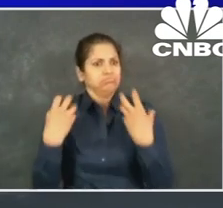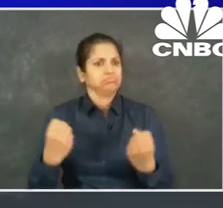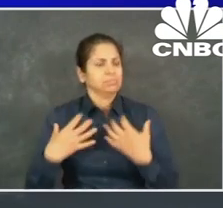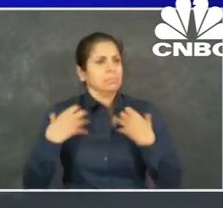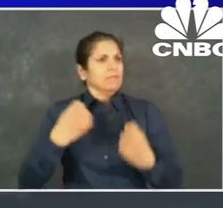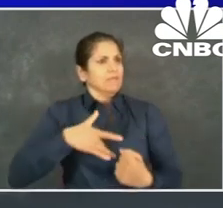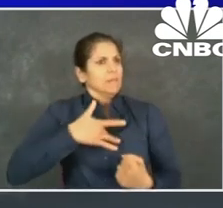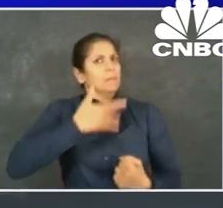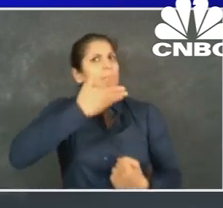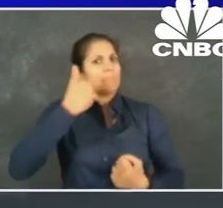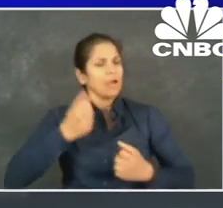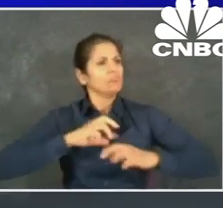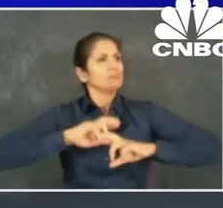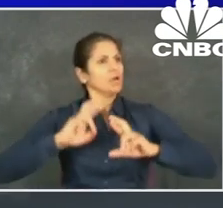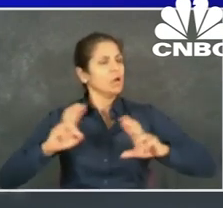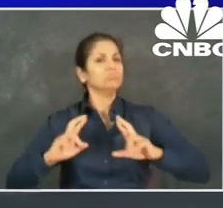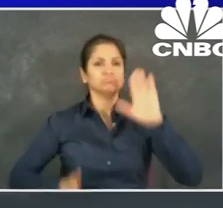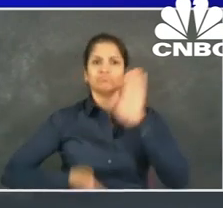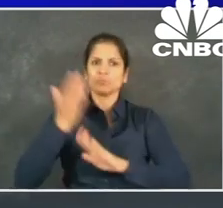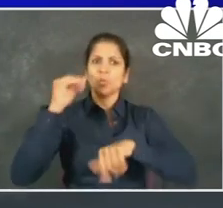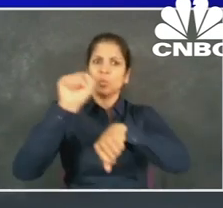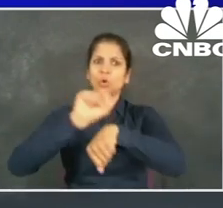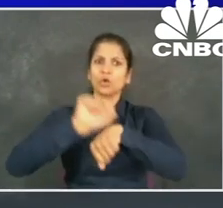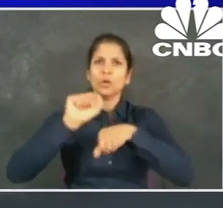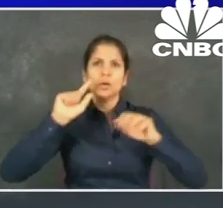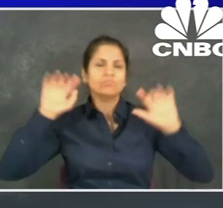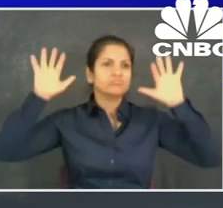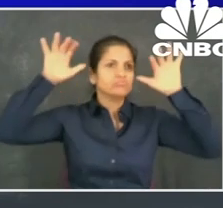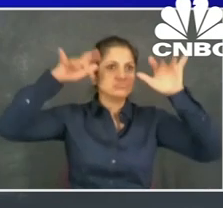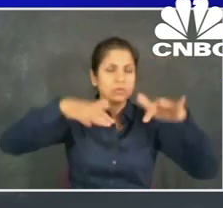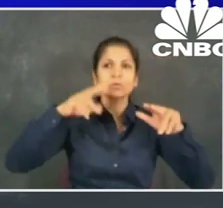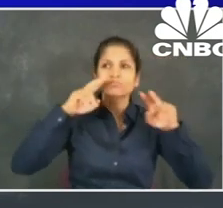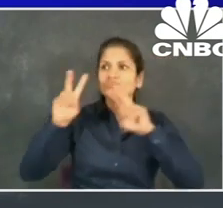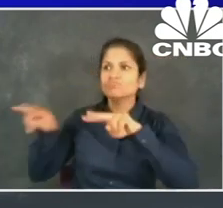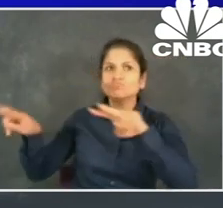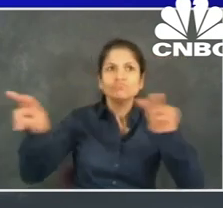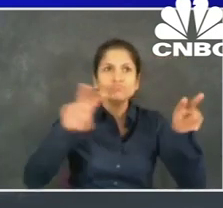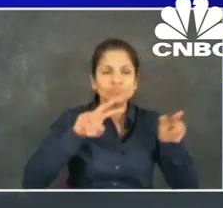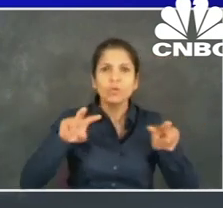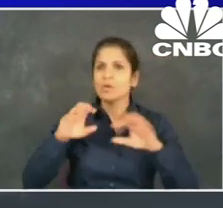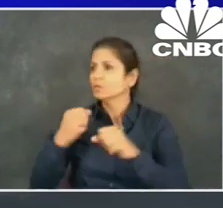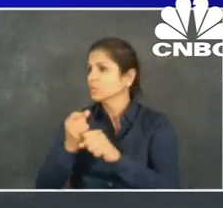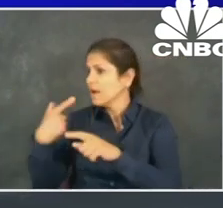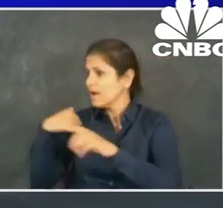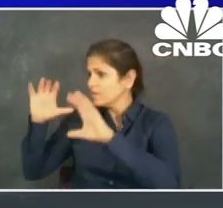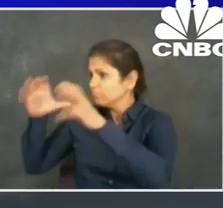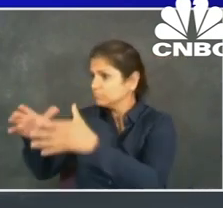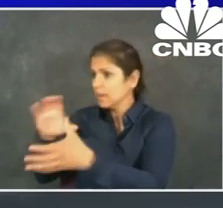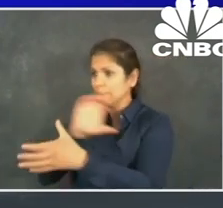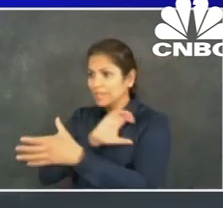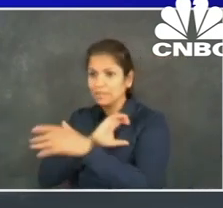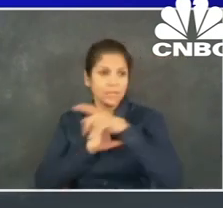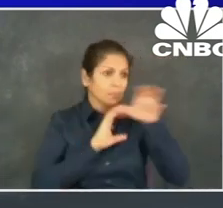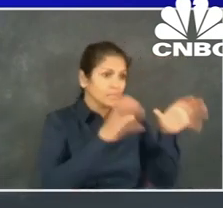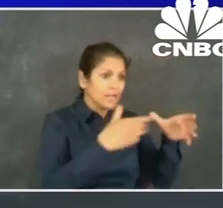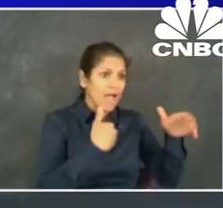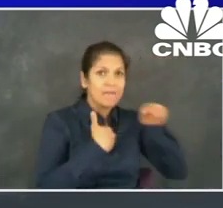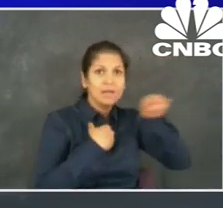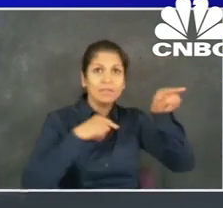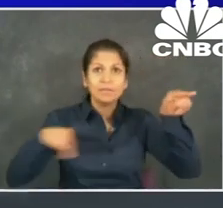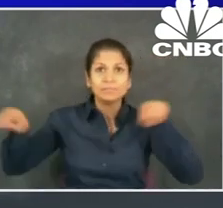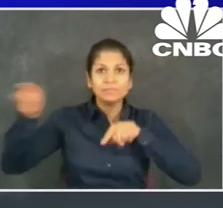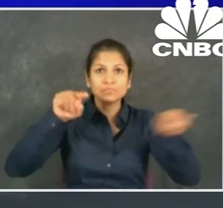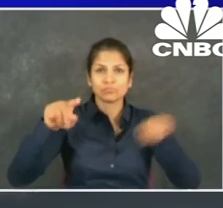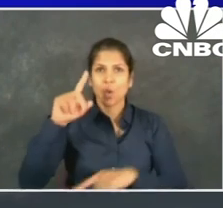put together a plan to open 40 miles of streets in May, 100 miles overall in the course of this